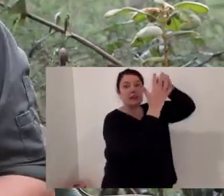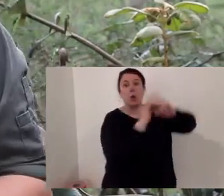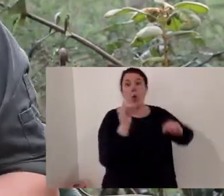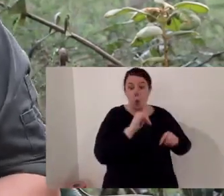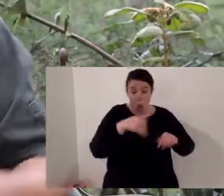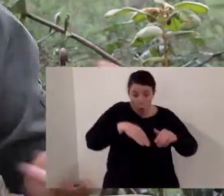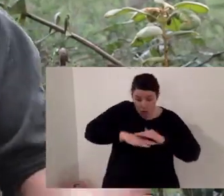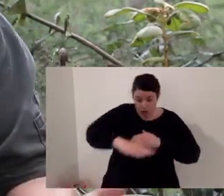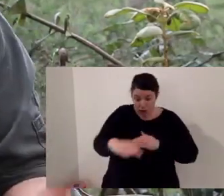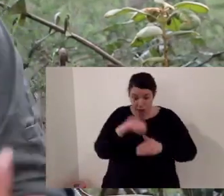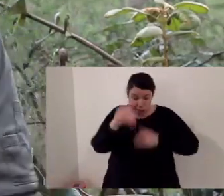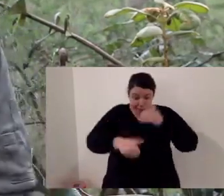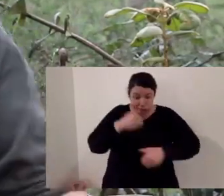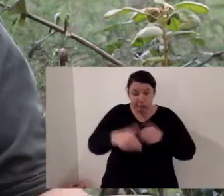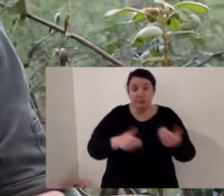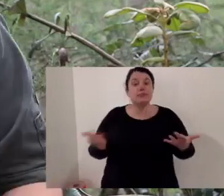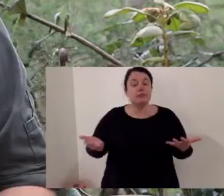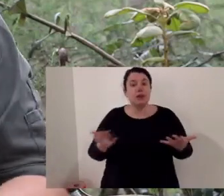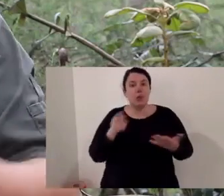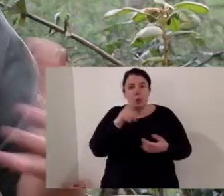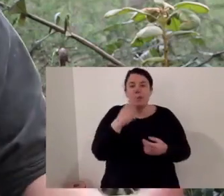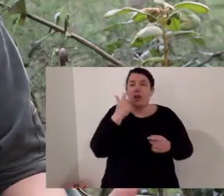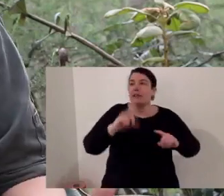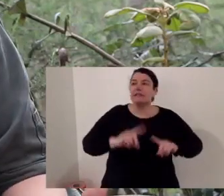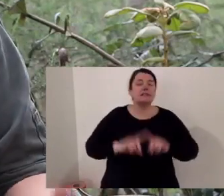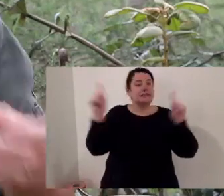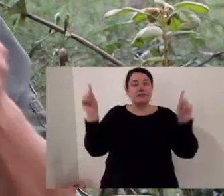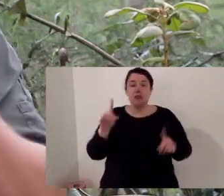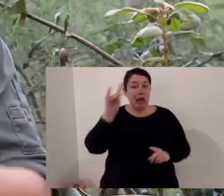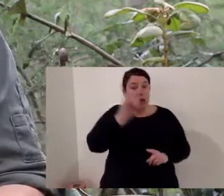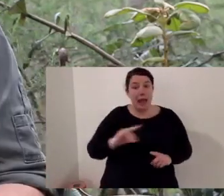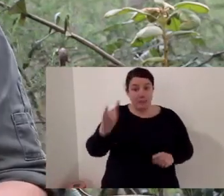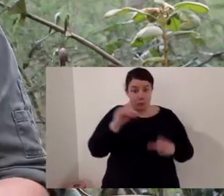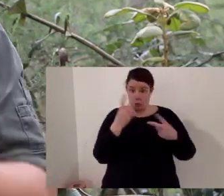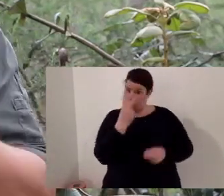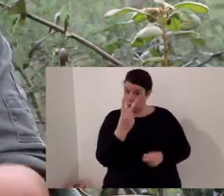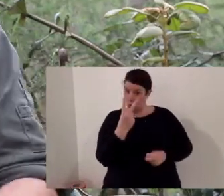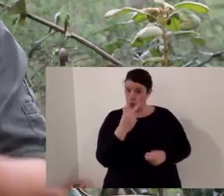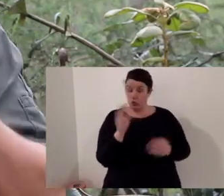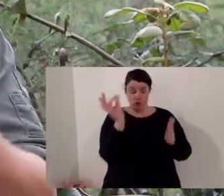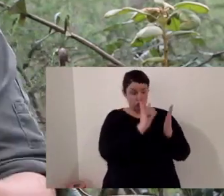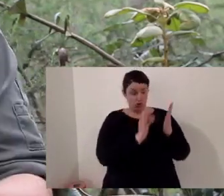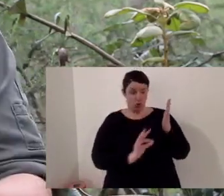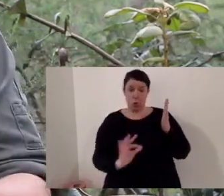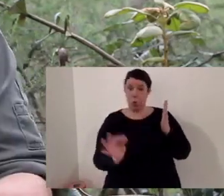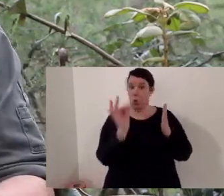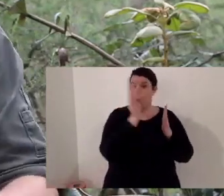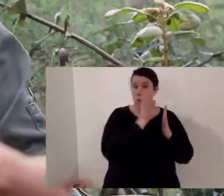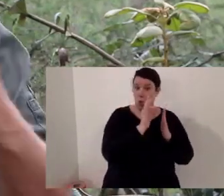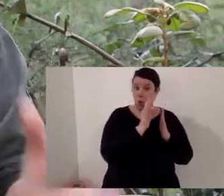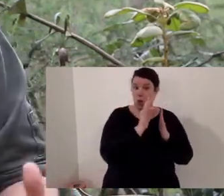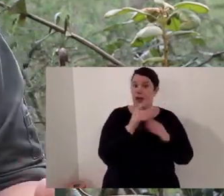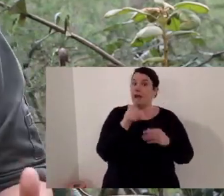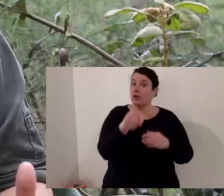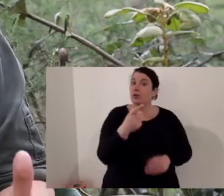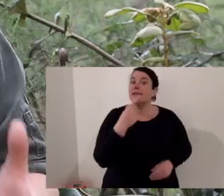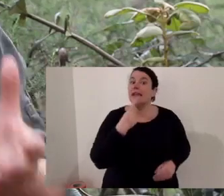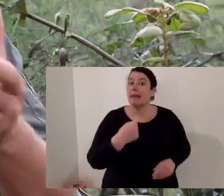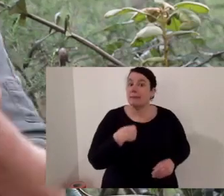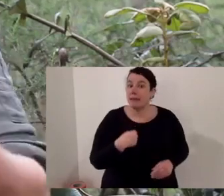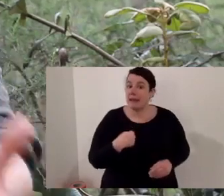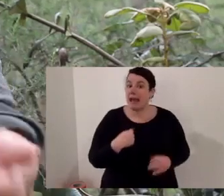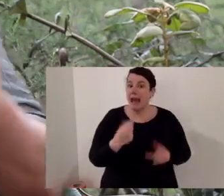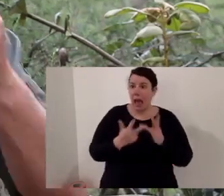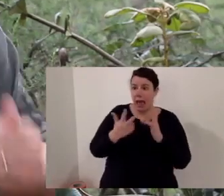of the forests or terrestrial engineers like the ones I mentioned but please find an example of two, do a drawing if you like